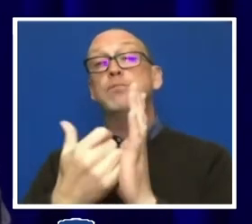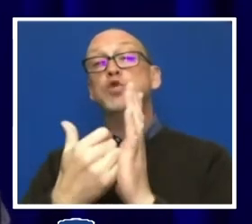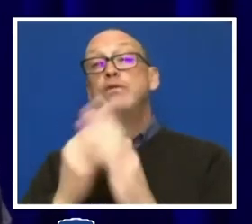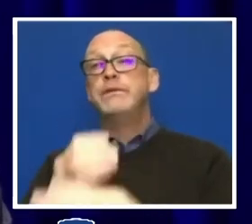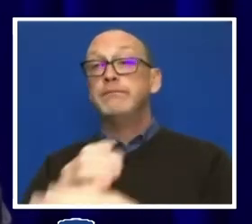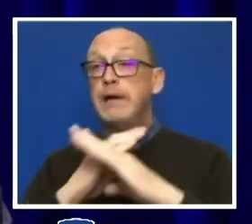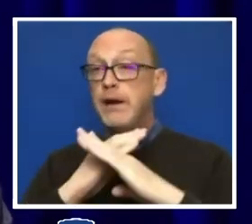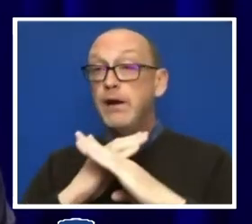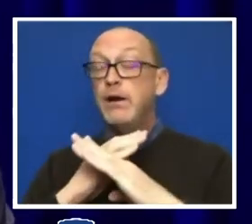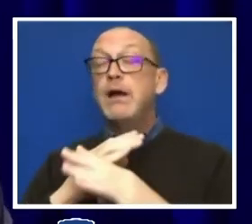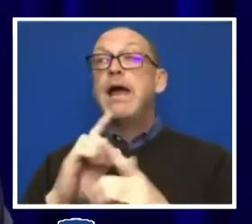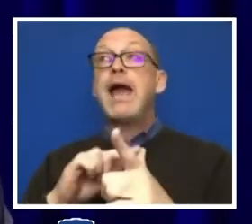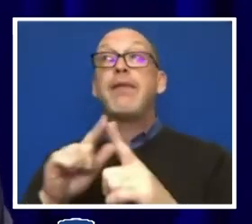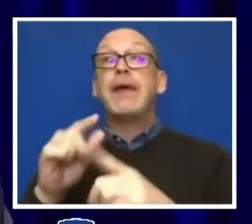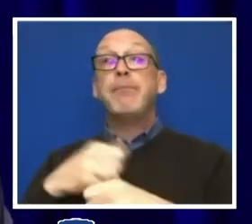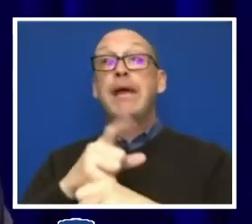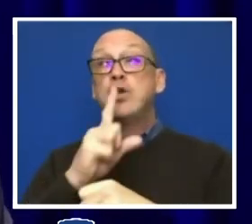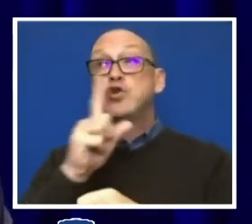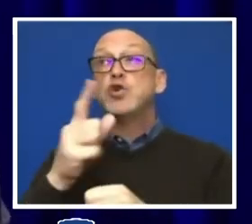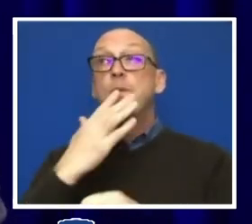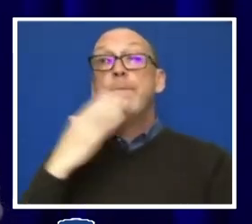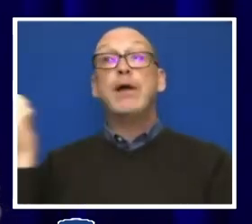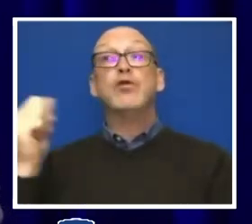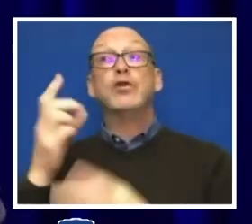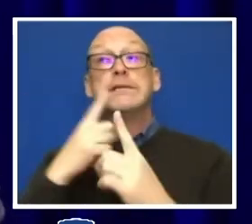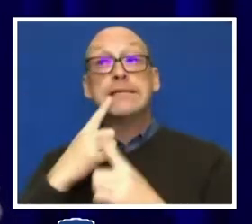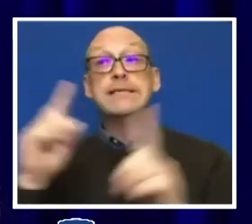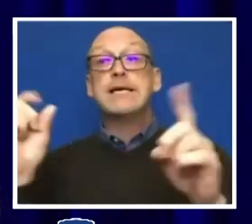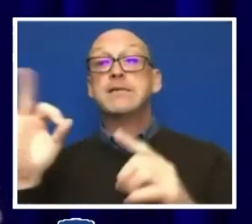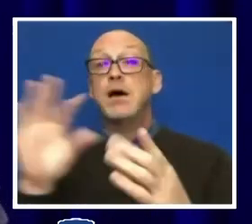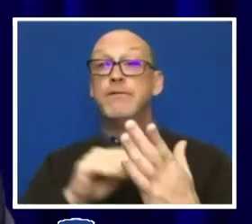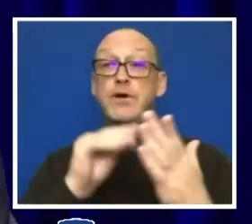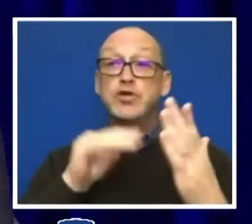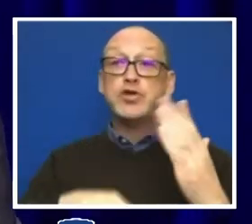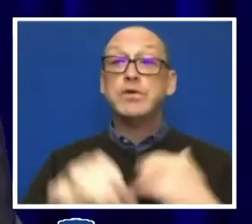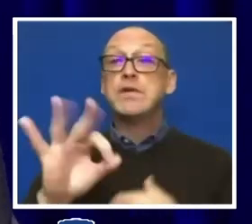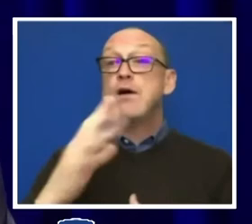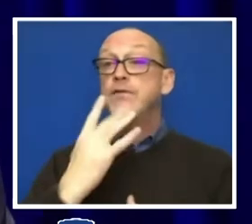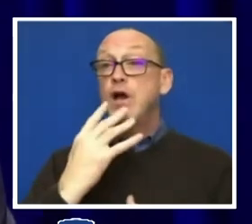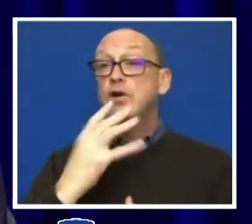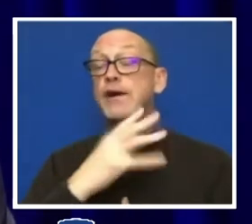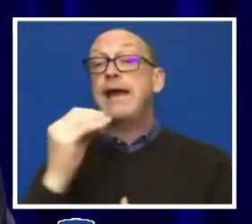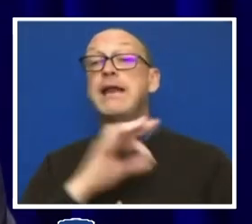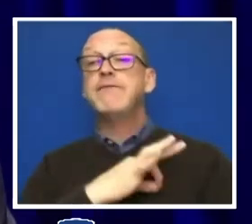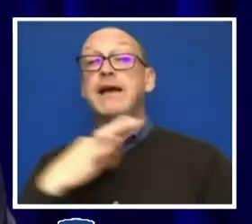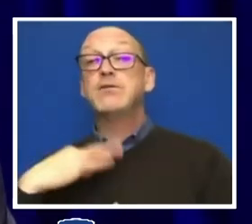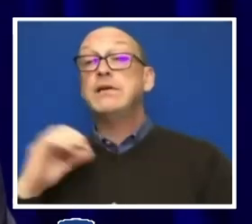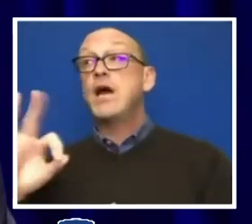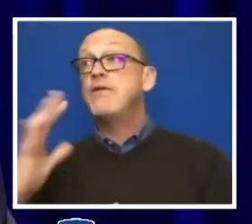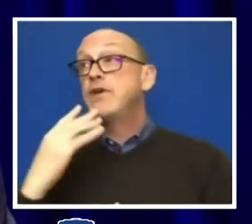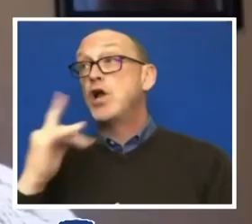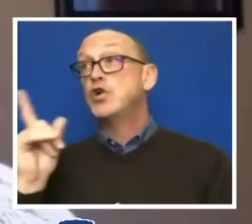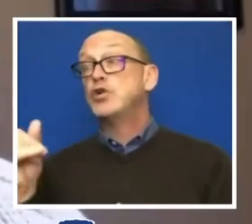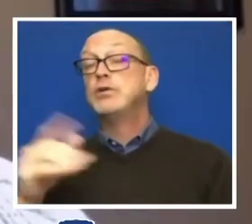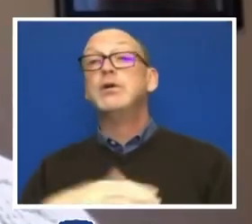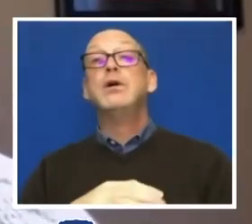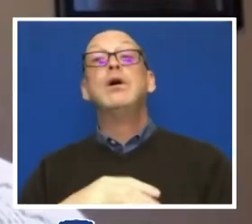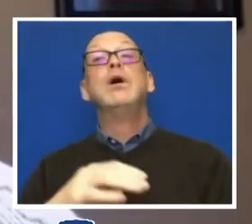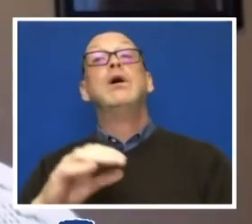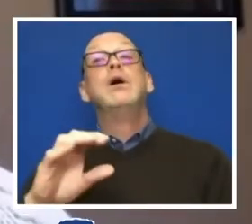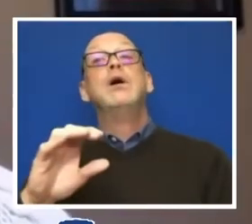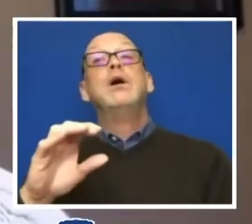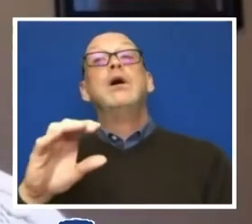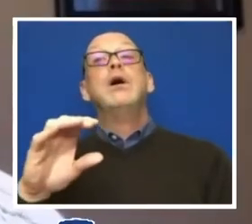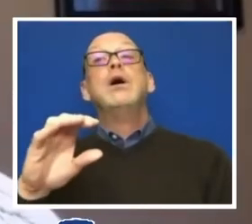ensure greater success of our students of color and our faculty of color. So I so,